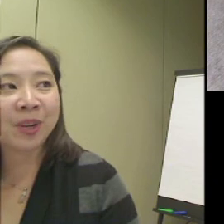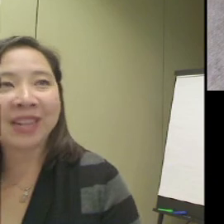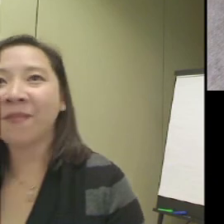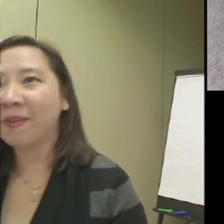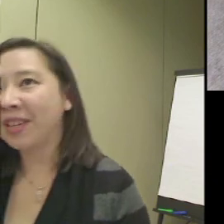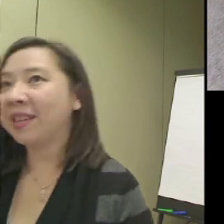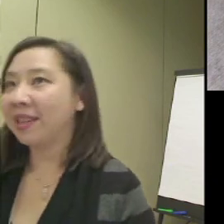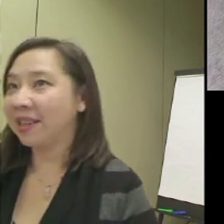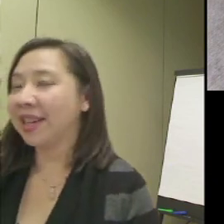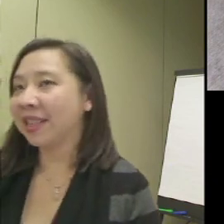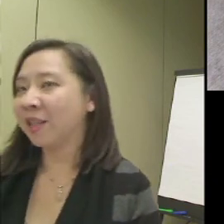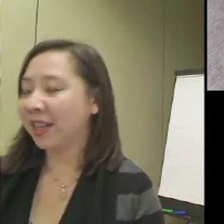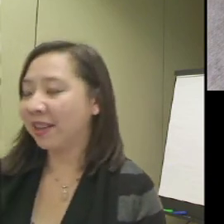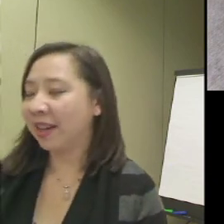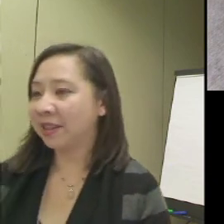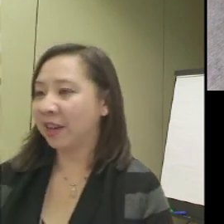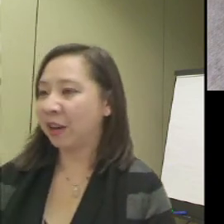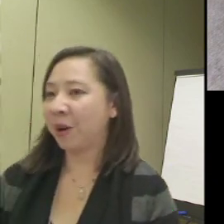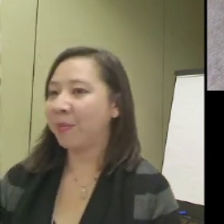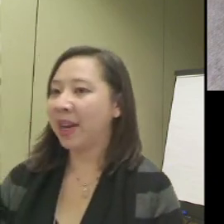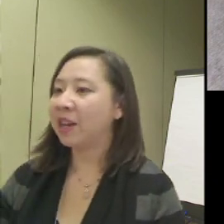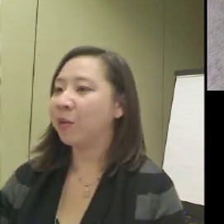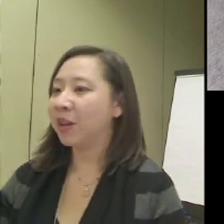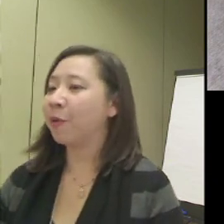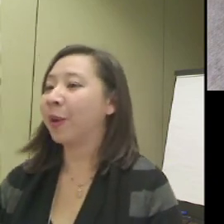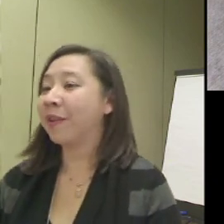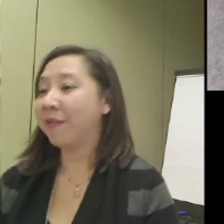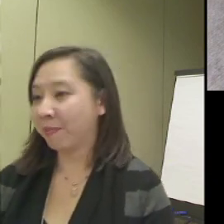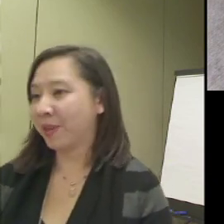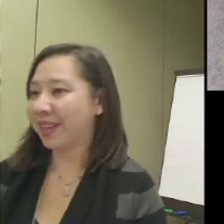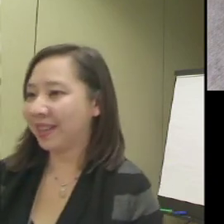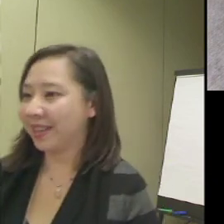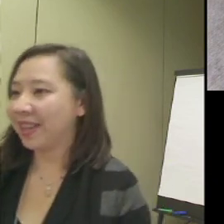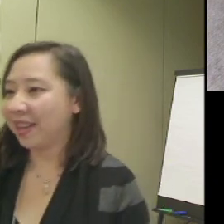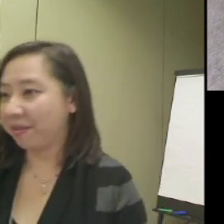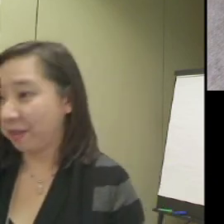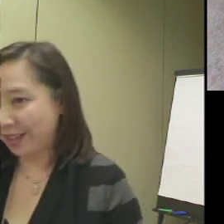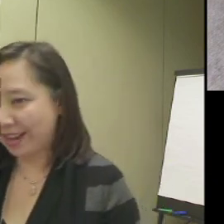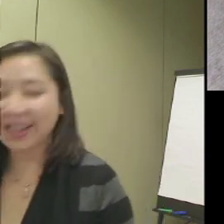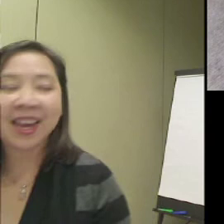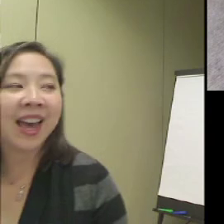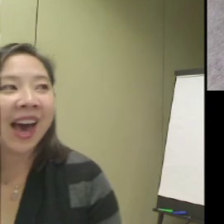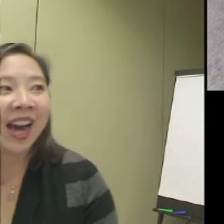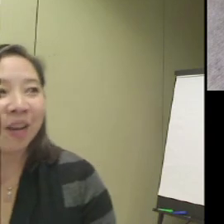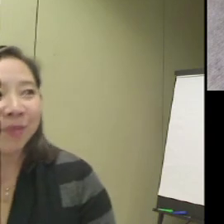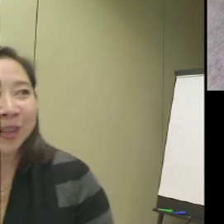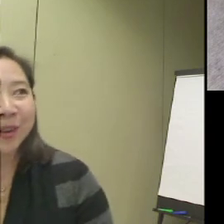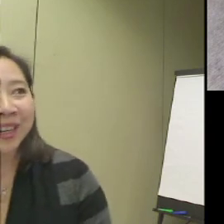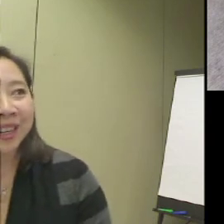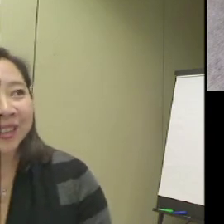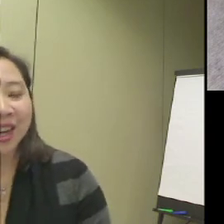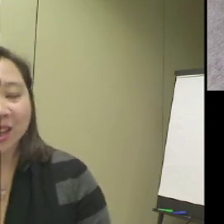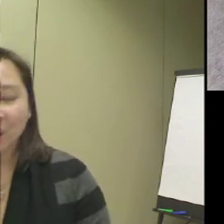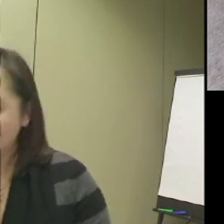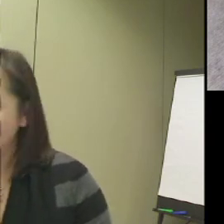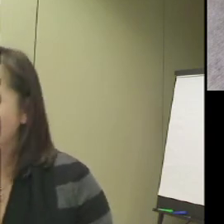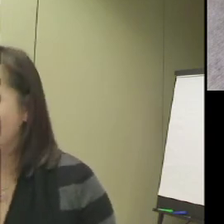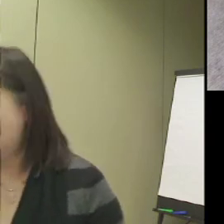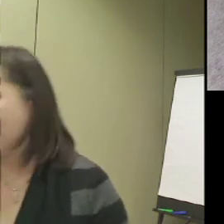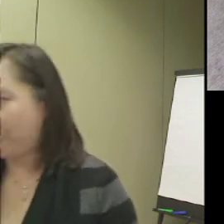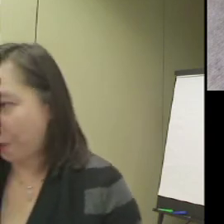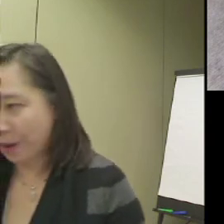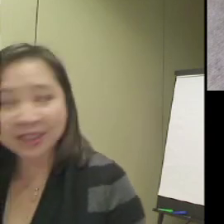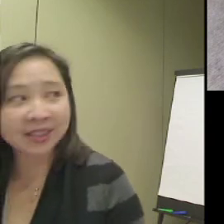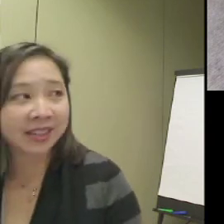In 2050, it is estimated that it's going to grow by 145% from today. So it is a